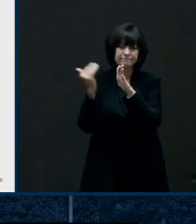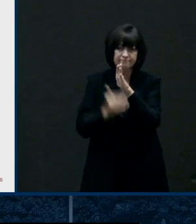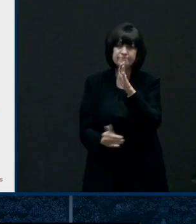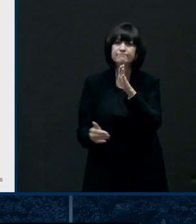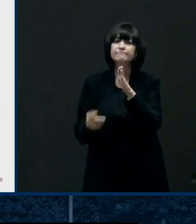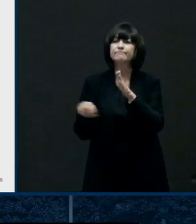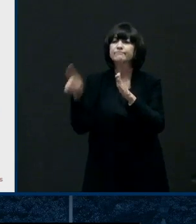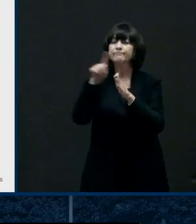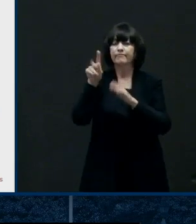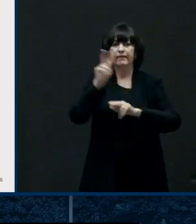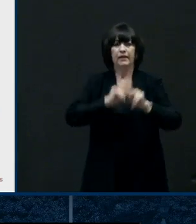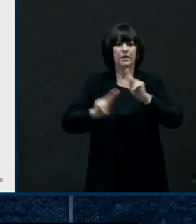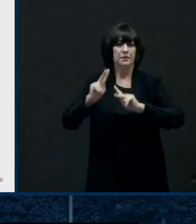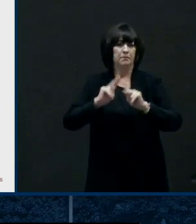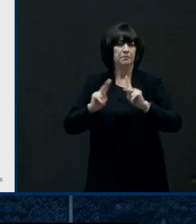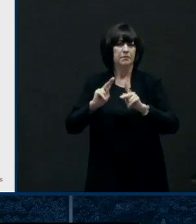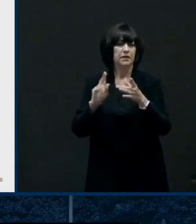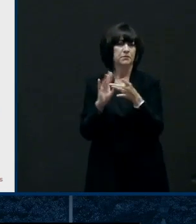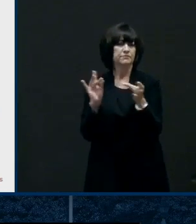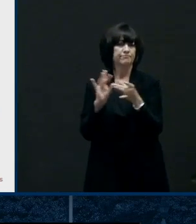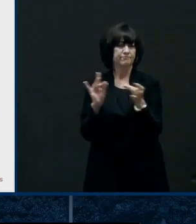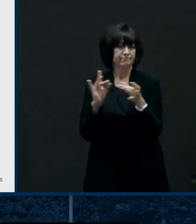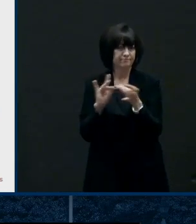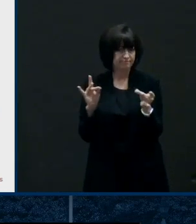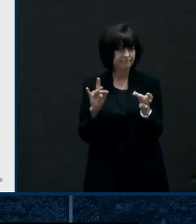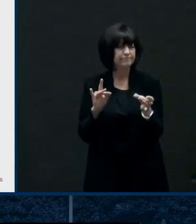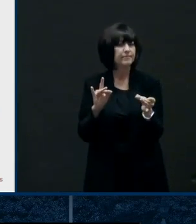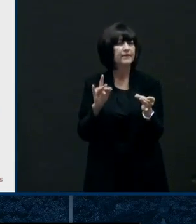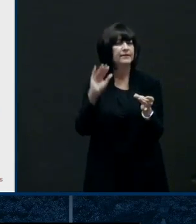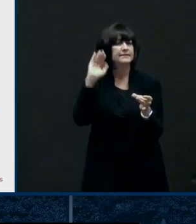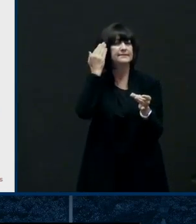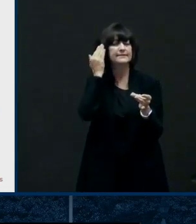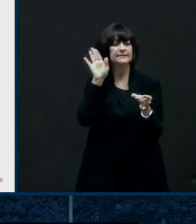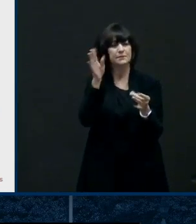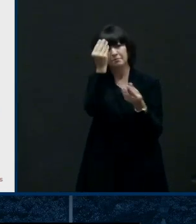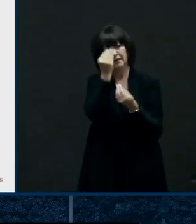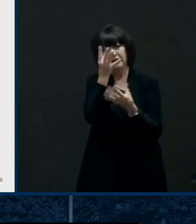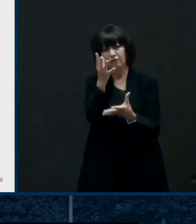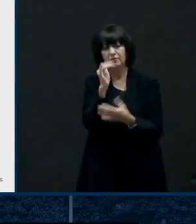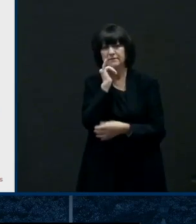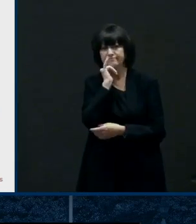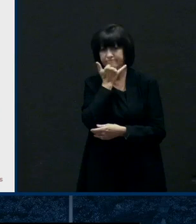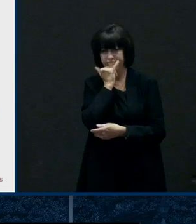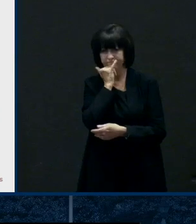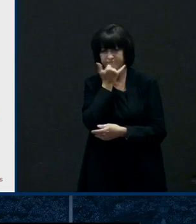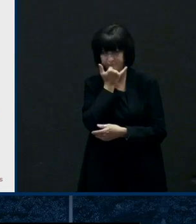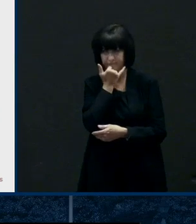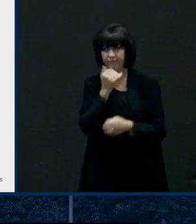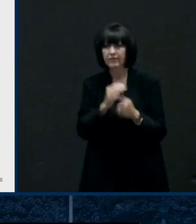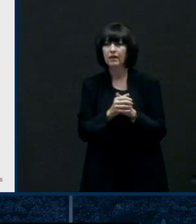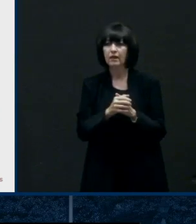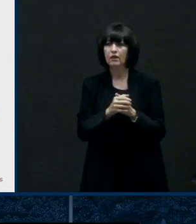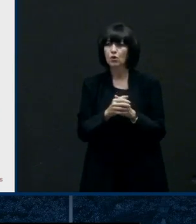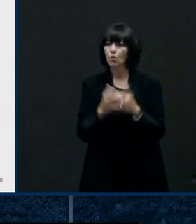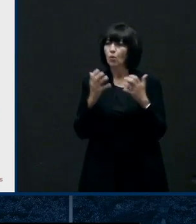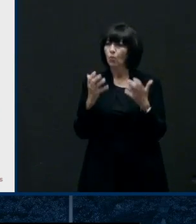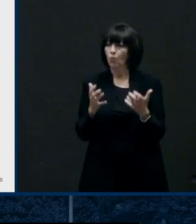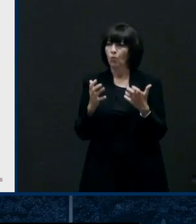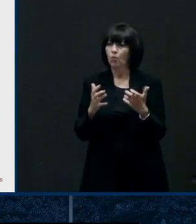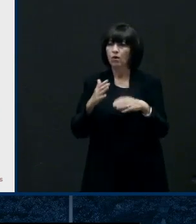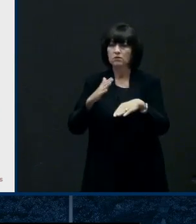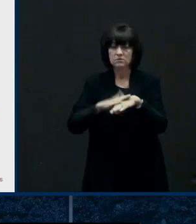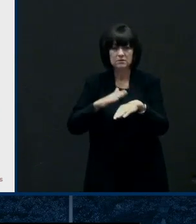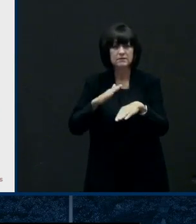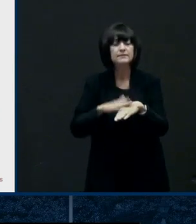these super spreader events and um so in all indoor environments um workplaces schools